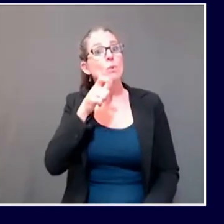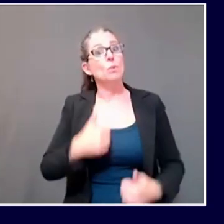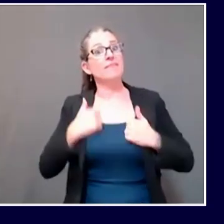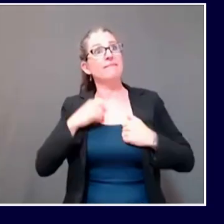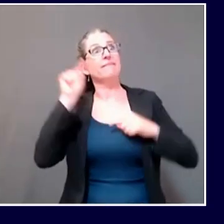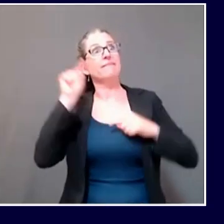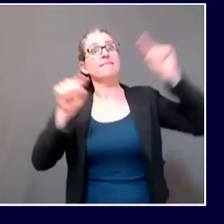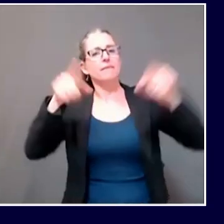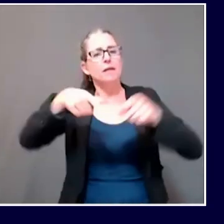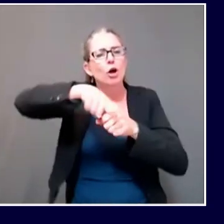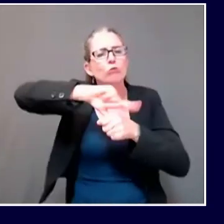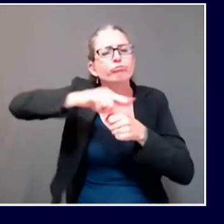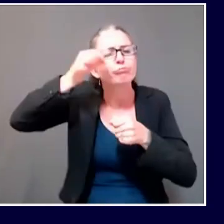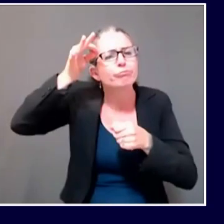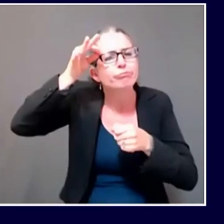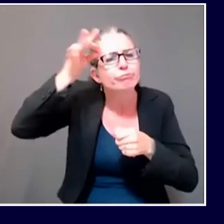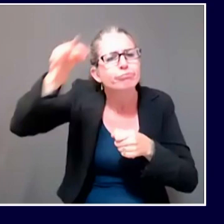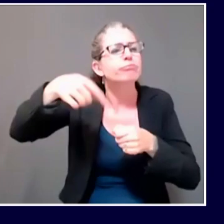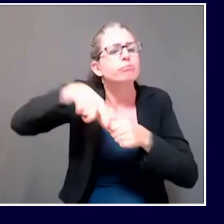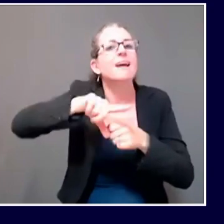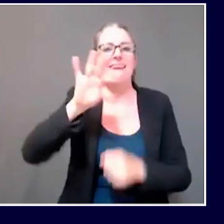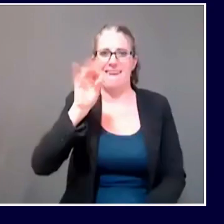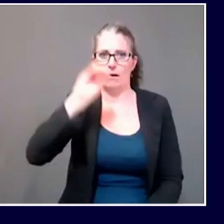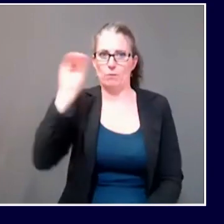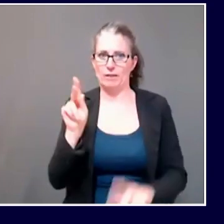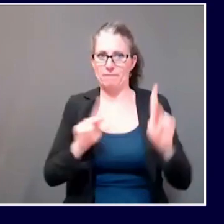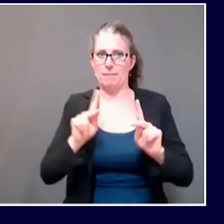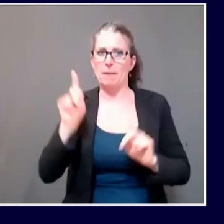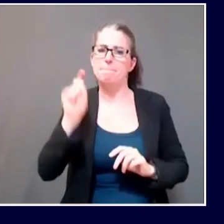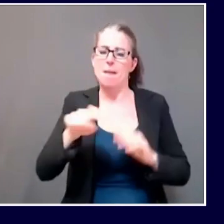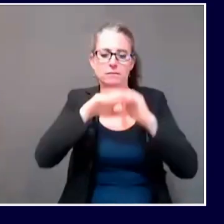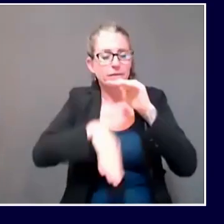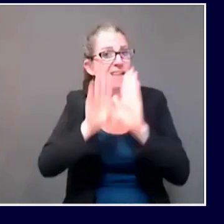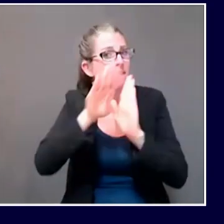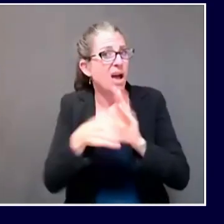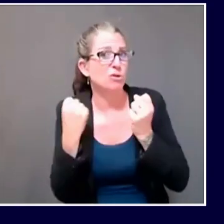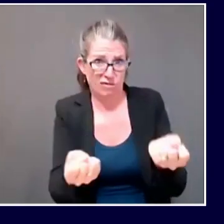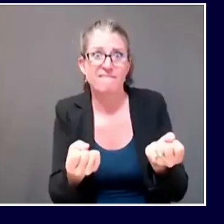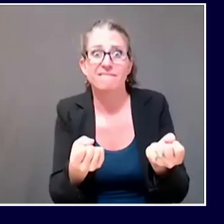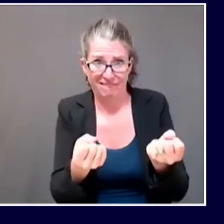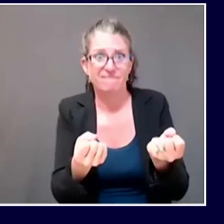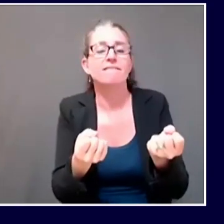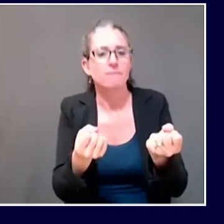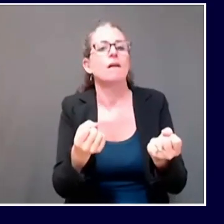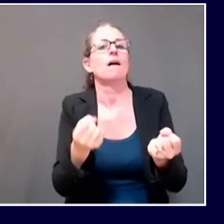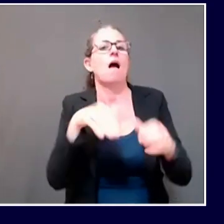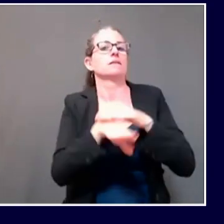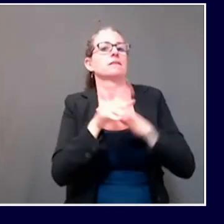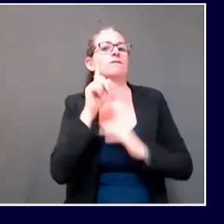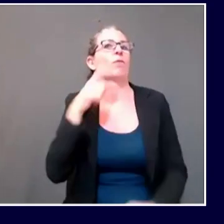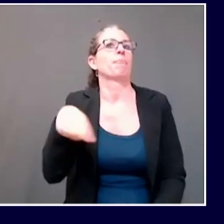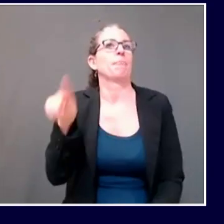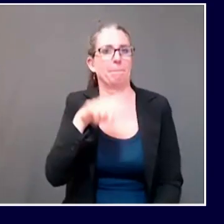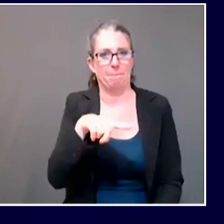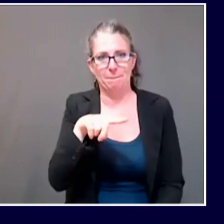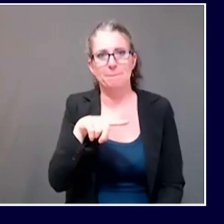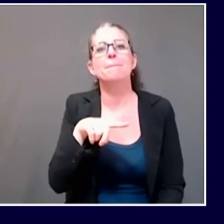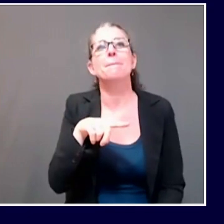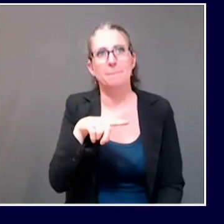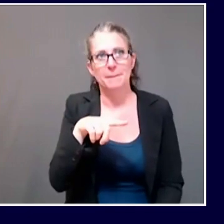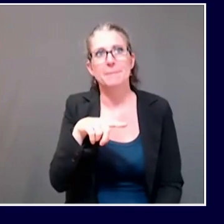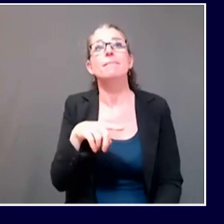cards and letters by the hundreds, Facebook and Instagram accounts, messages as well, and emails. I read them all,